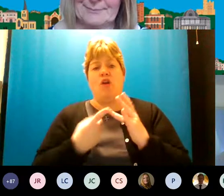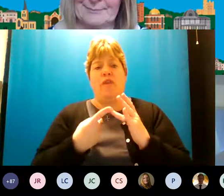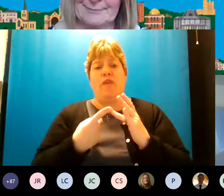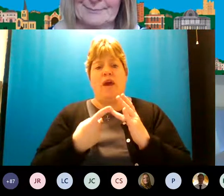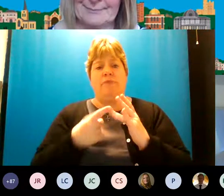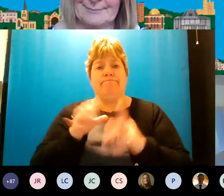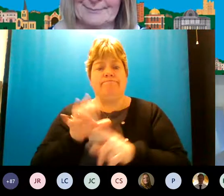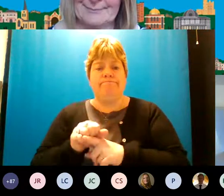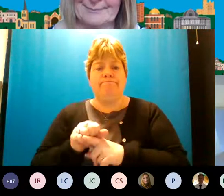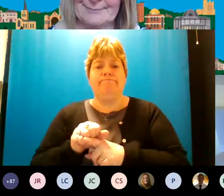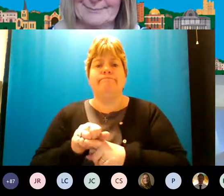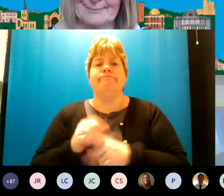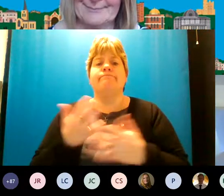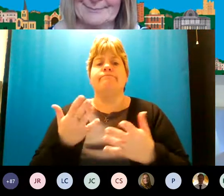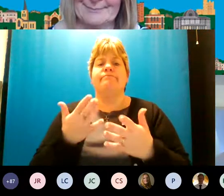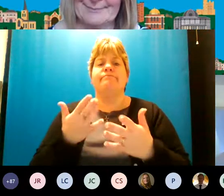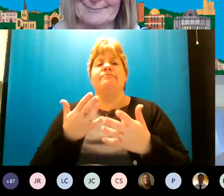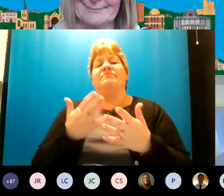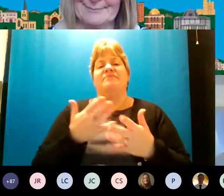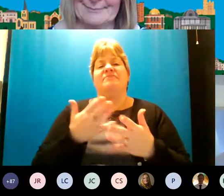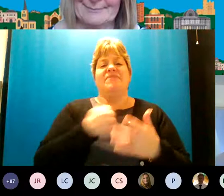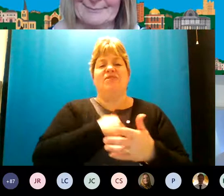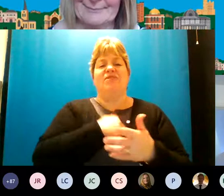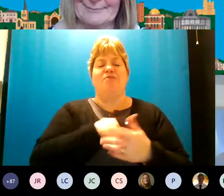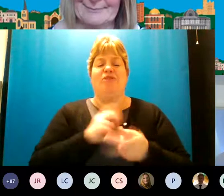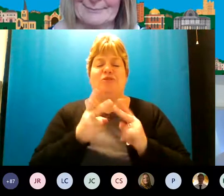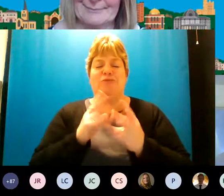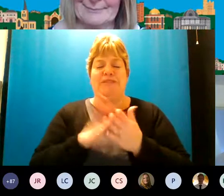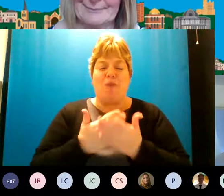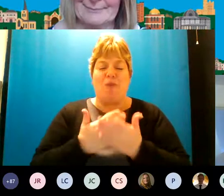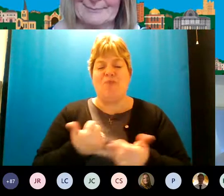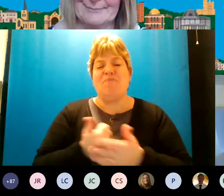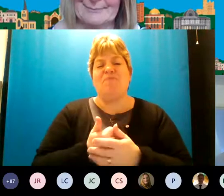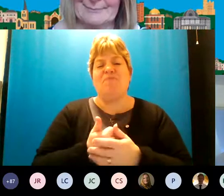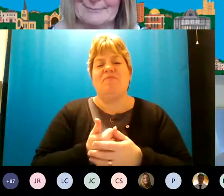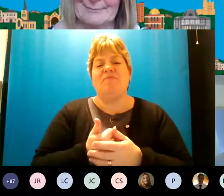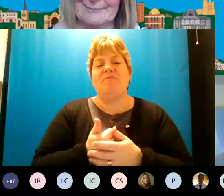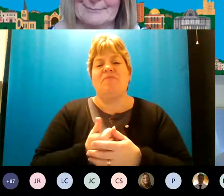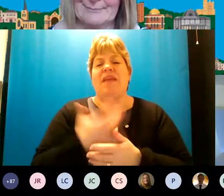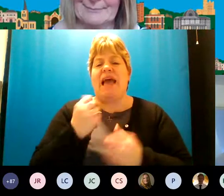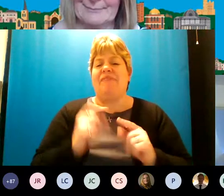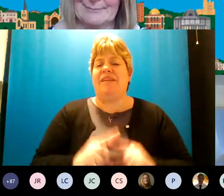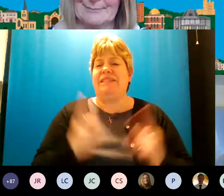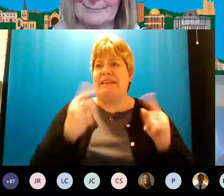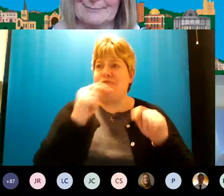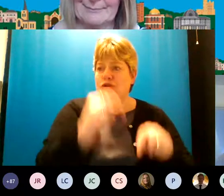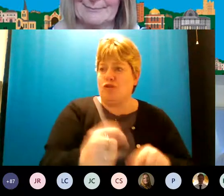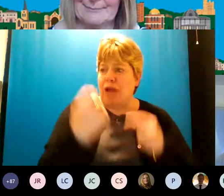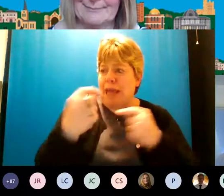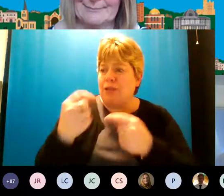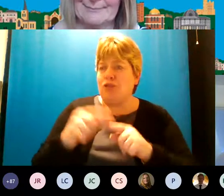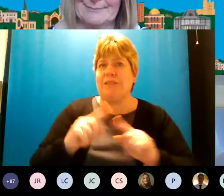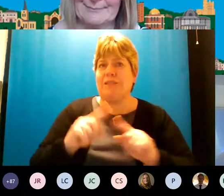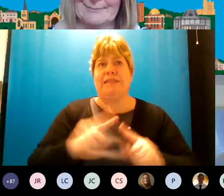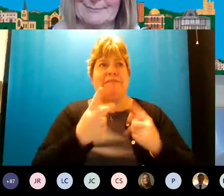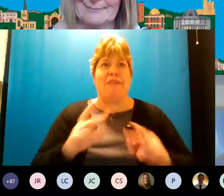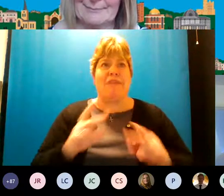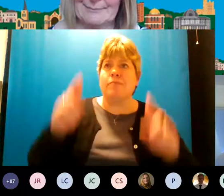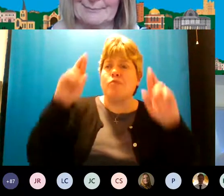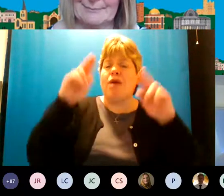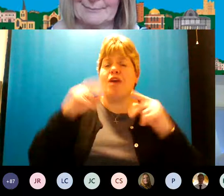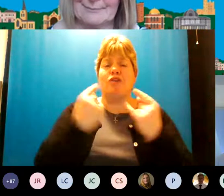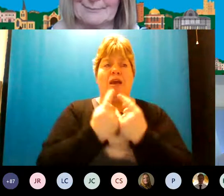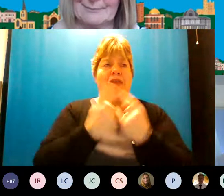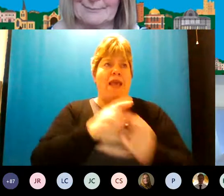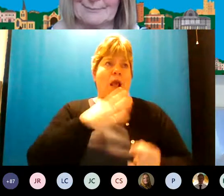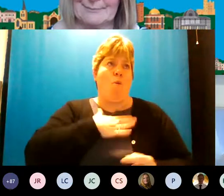apologies helen that that might be difficult to um has different challenges aspirations things that they